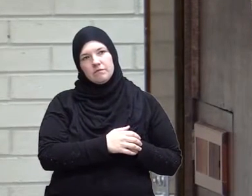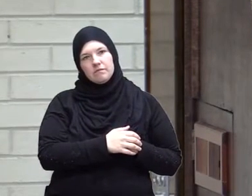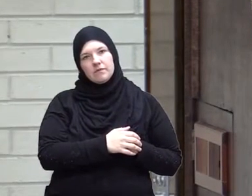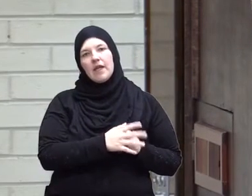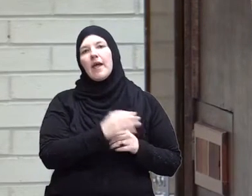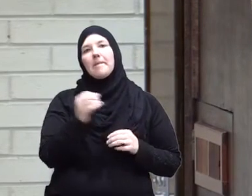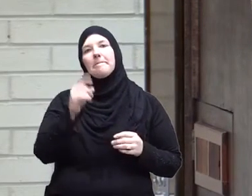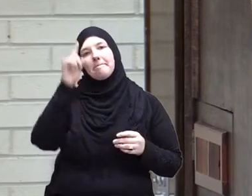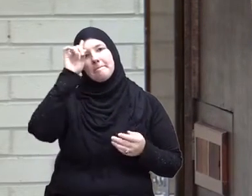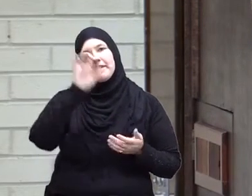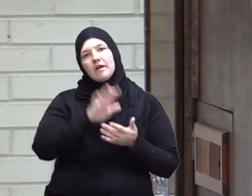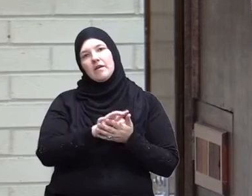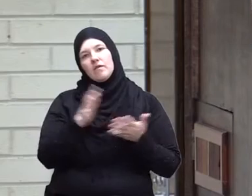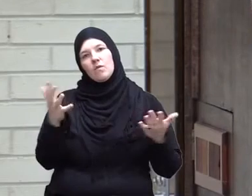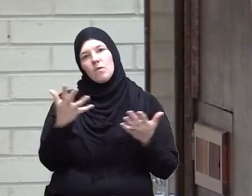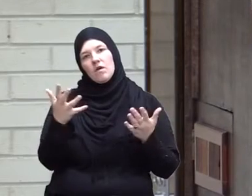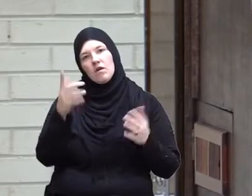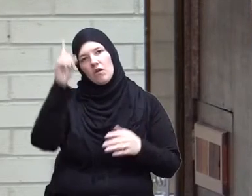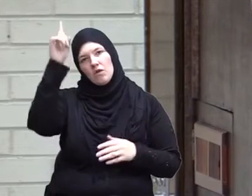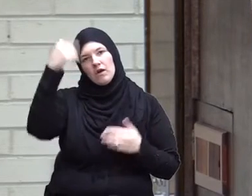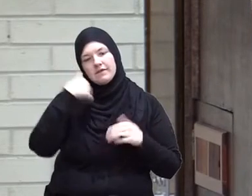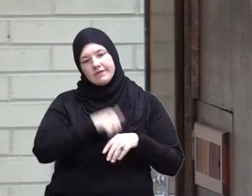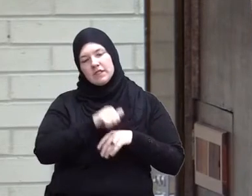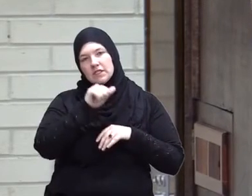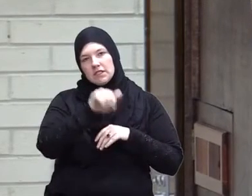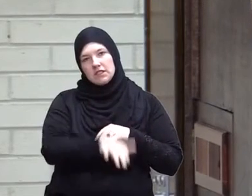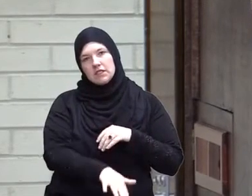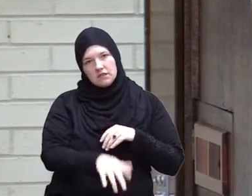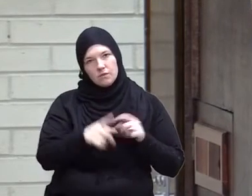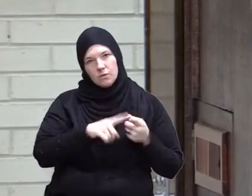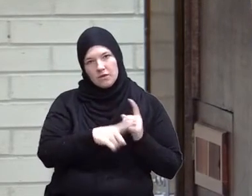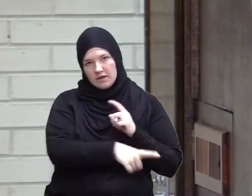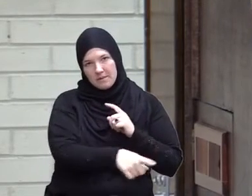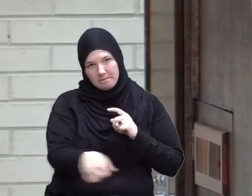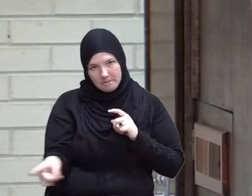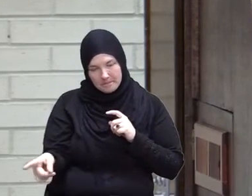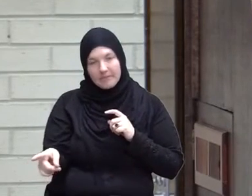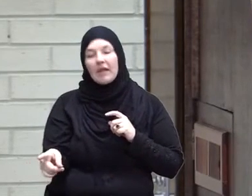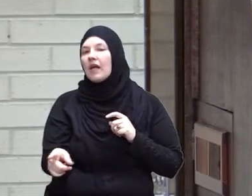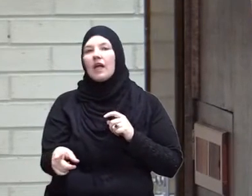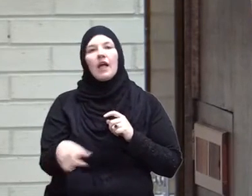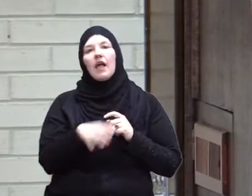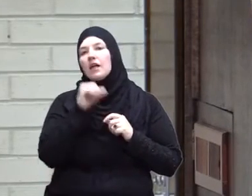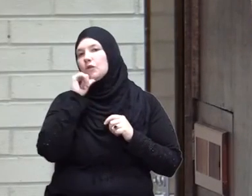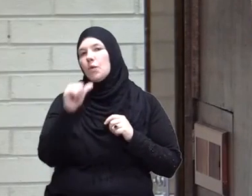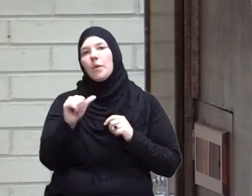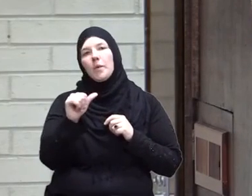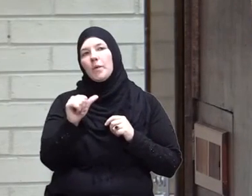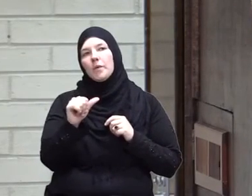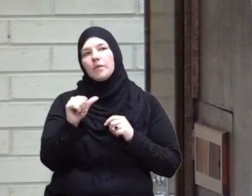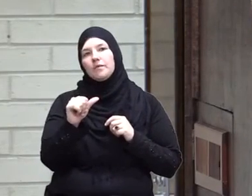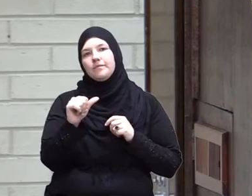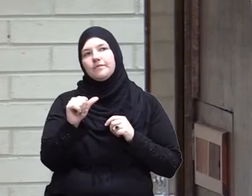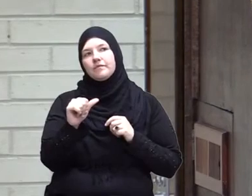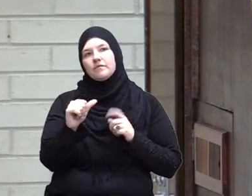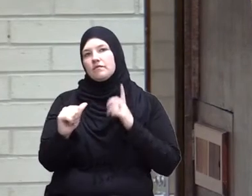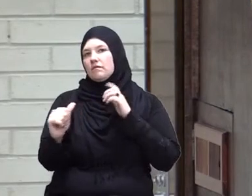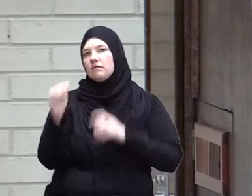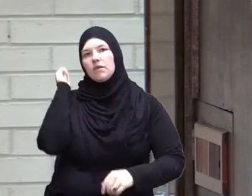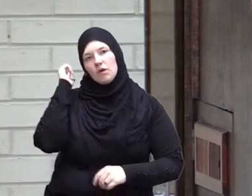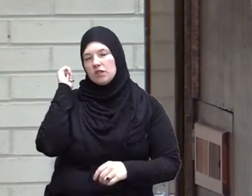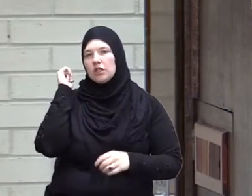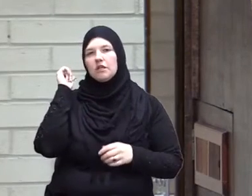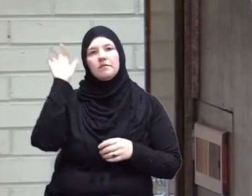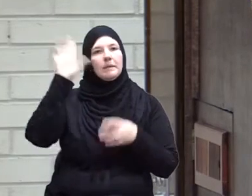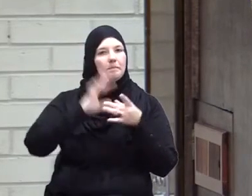what Allah has sent down confirming what they have and to not be the first ones to reject it, deny